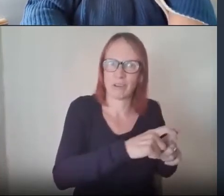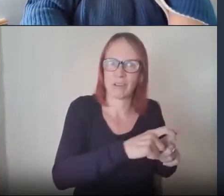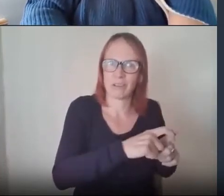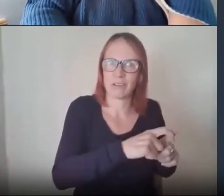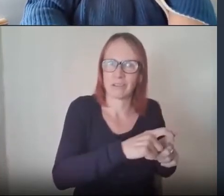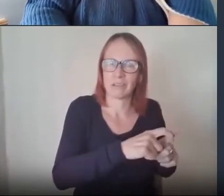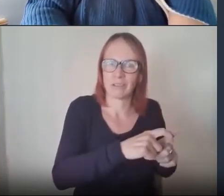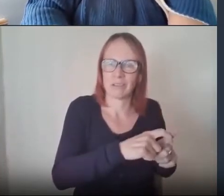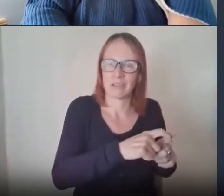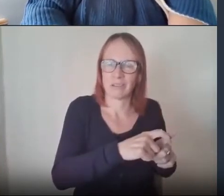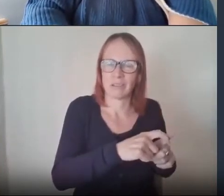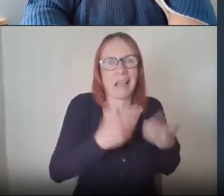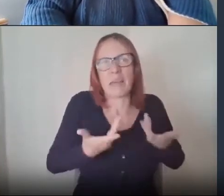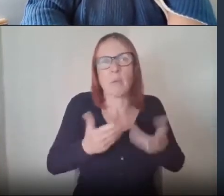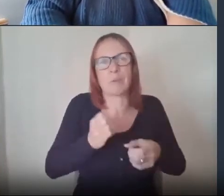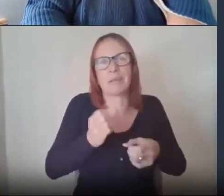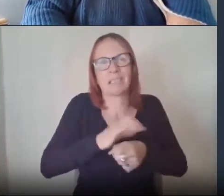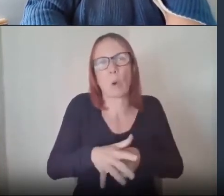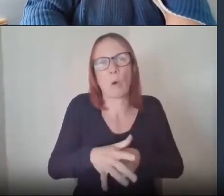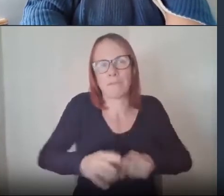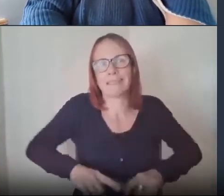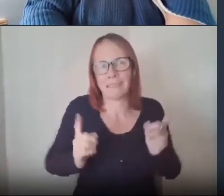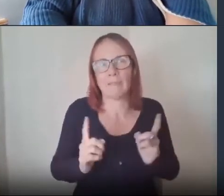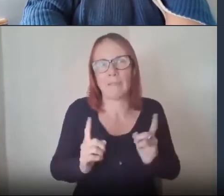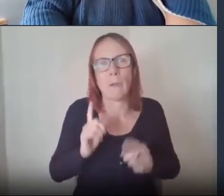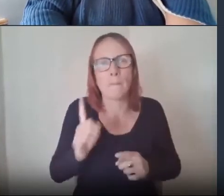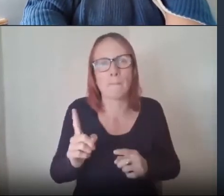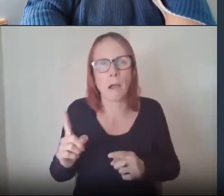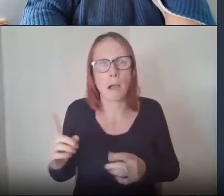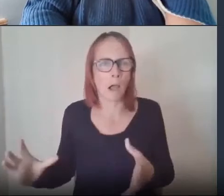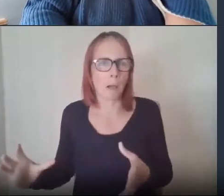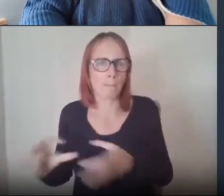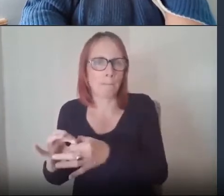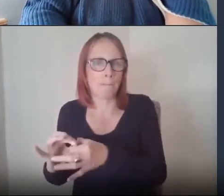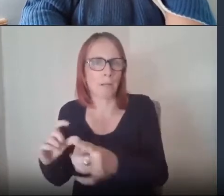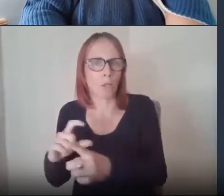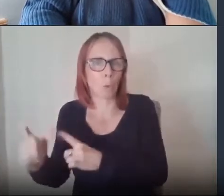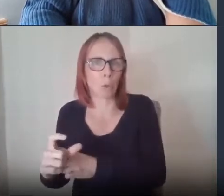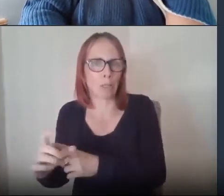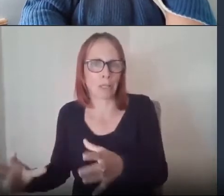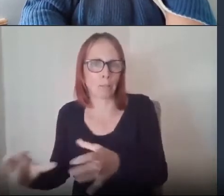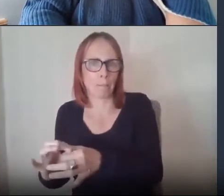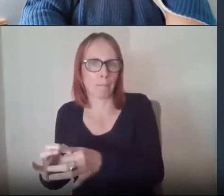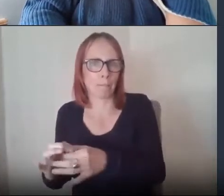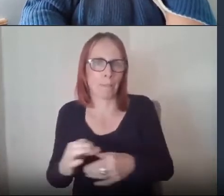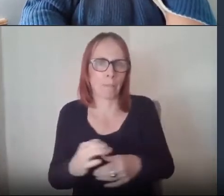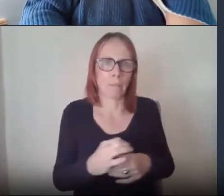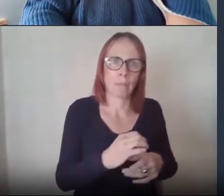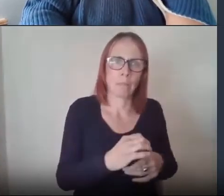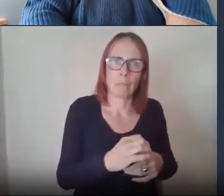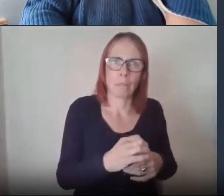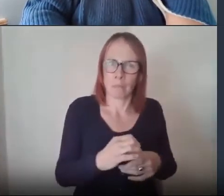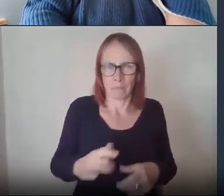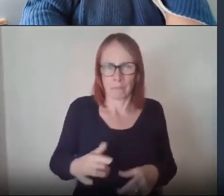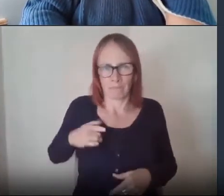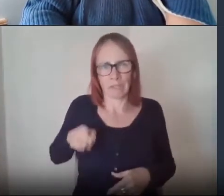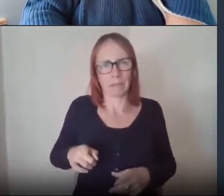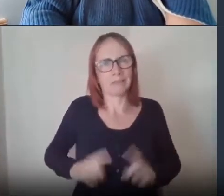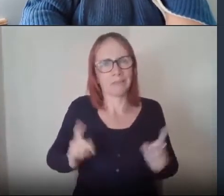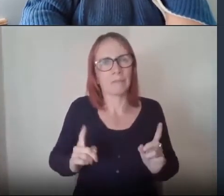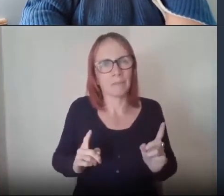a certain extent they don't have the same connection with the community that they were brought up in and i think that that's important